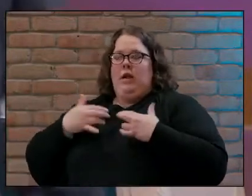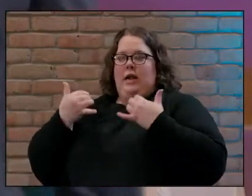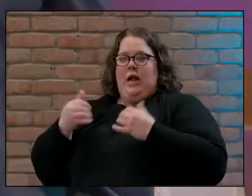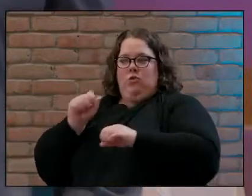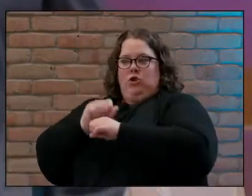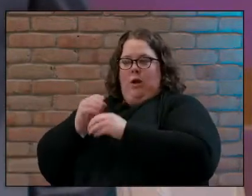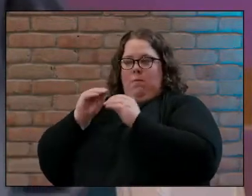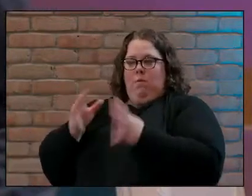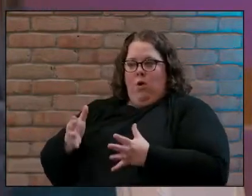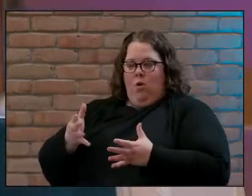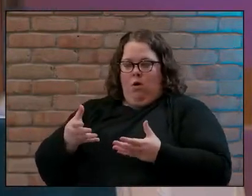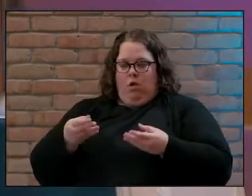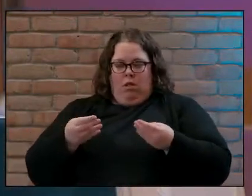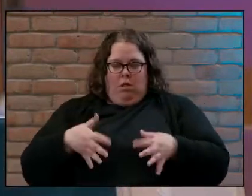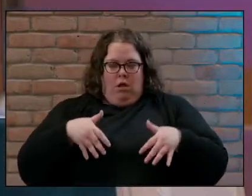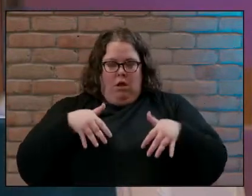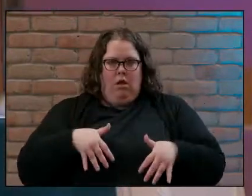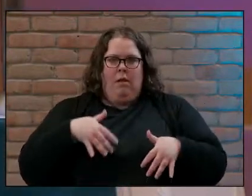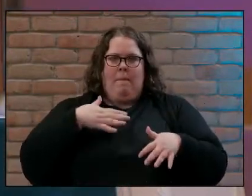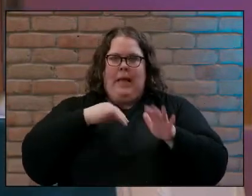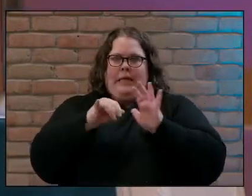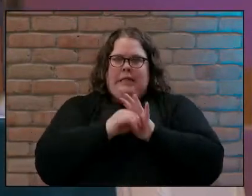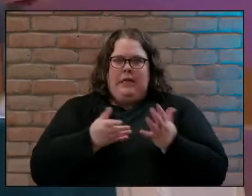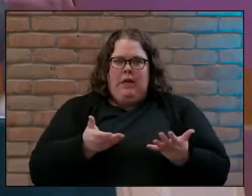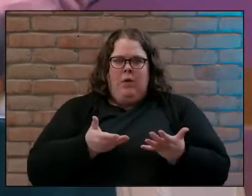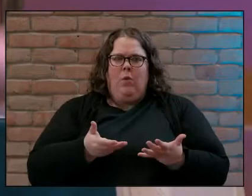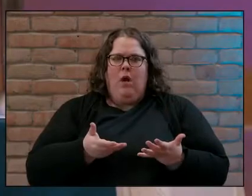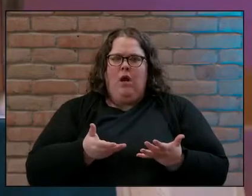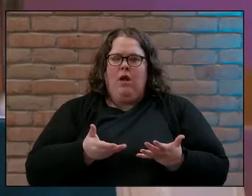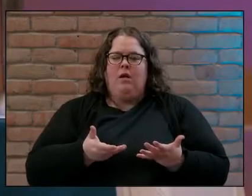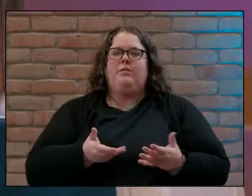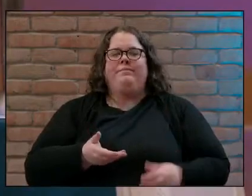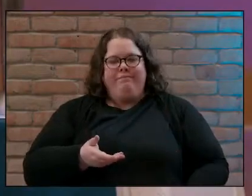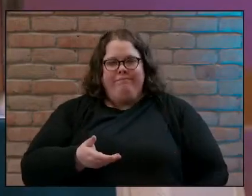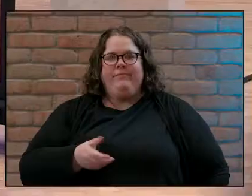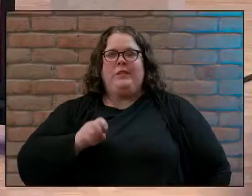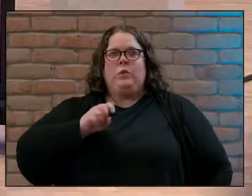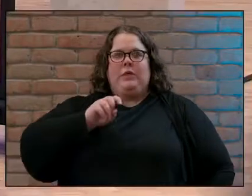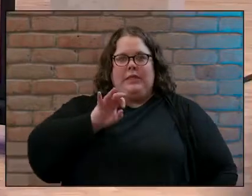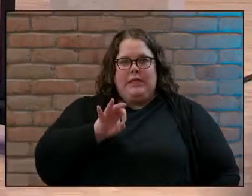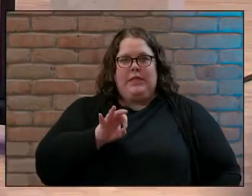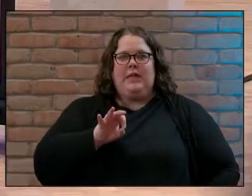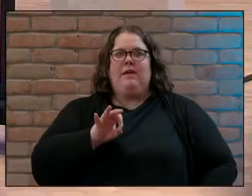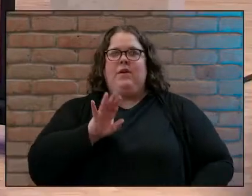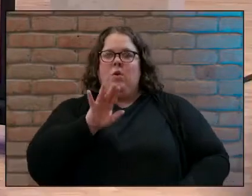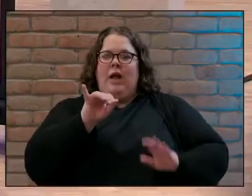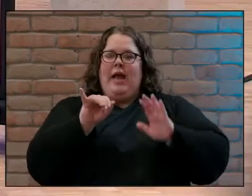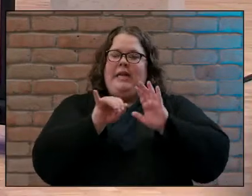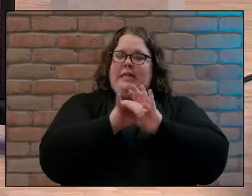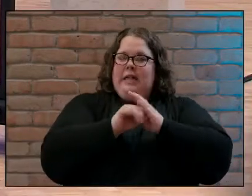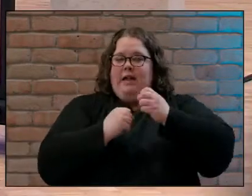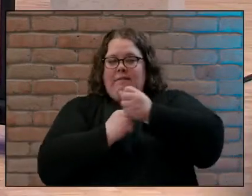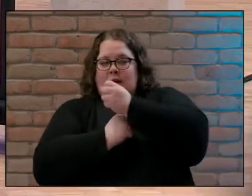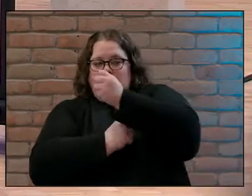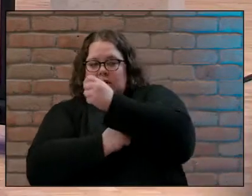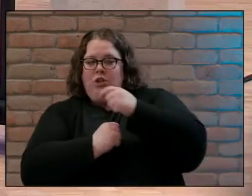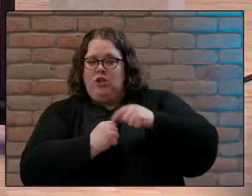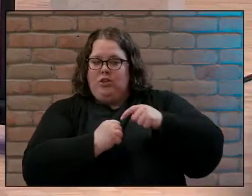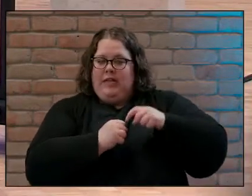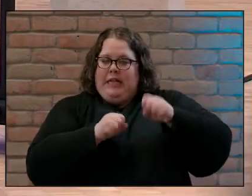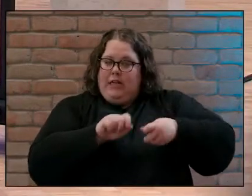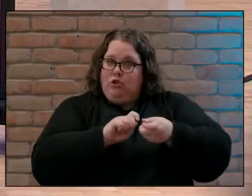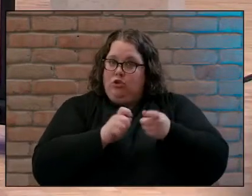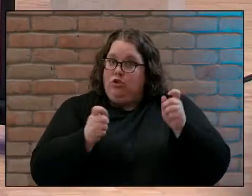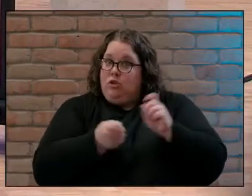am I what am I all about anyway anytime we base our identity on changeable factors we're setting ourselves